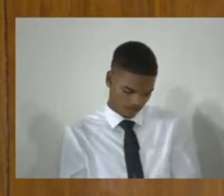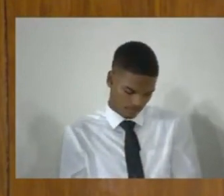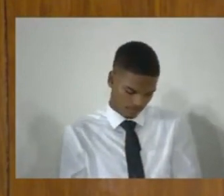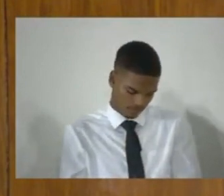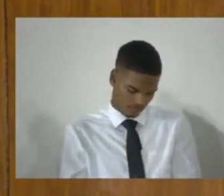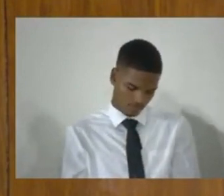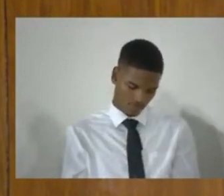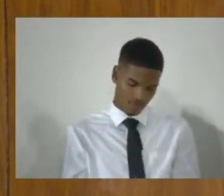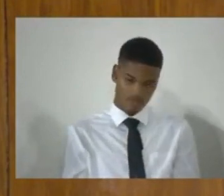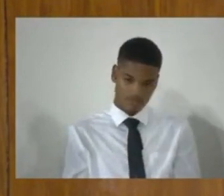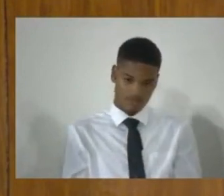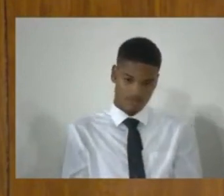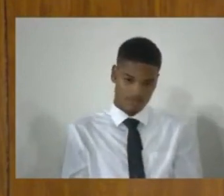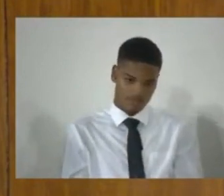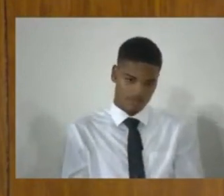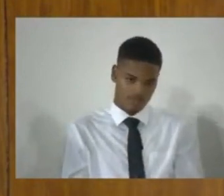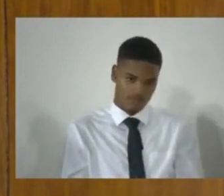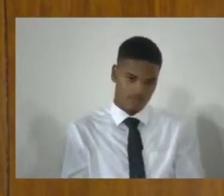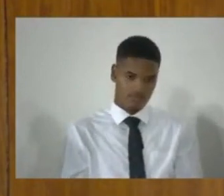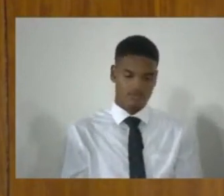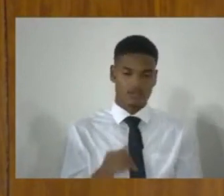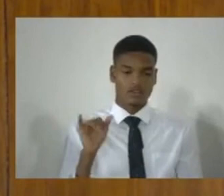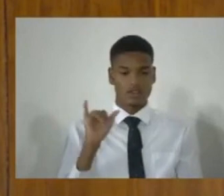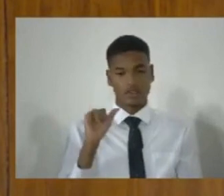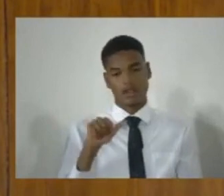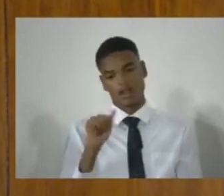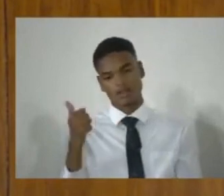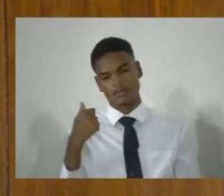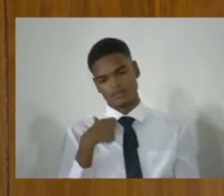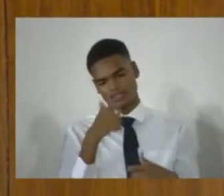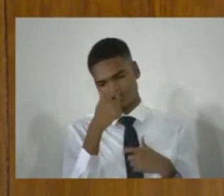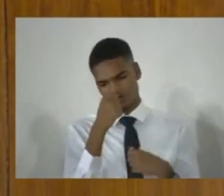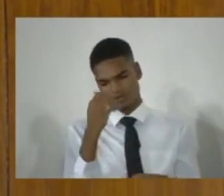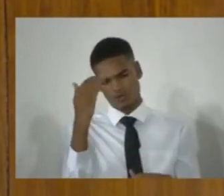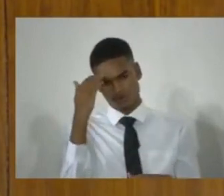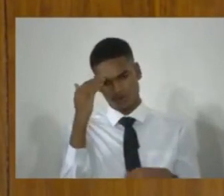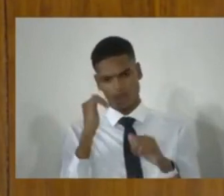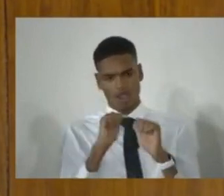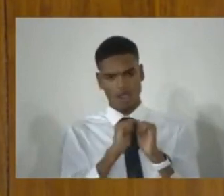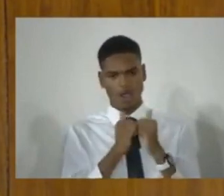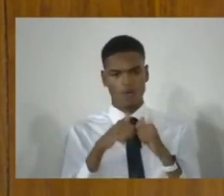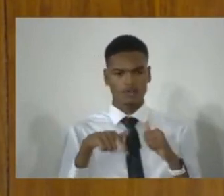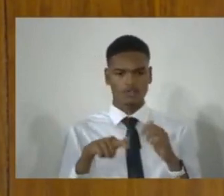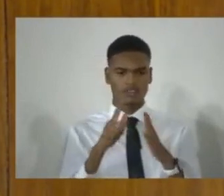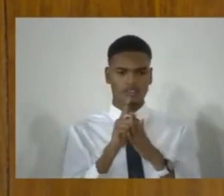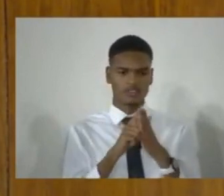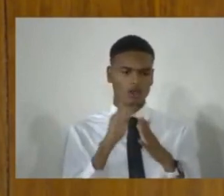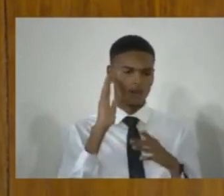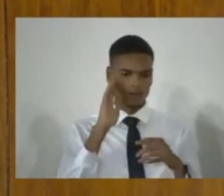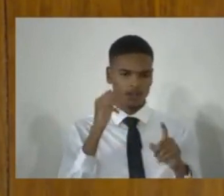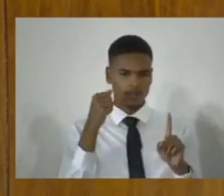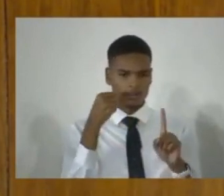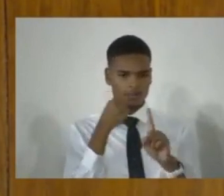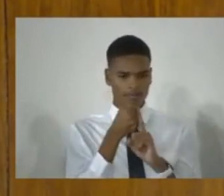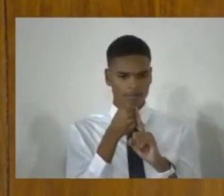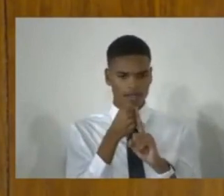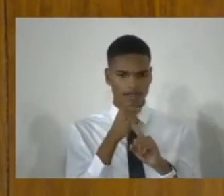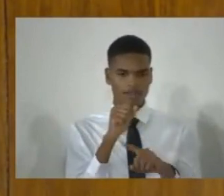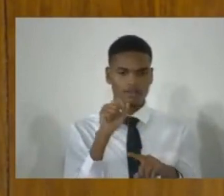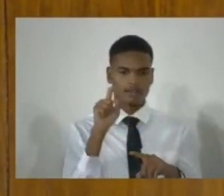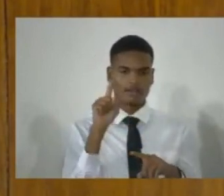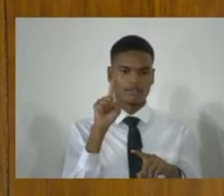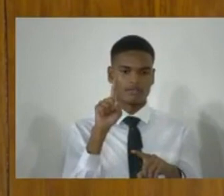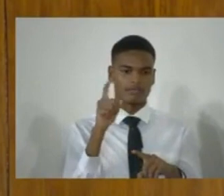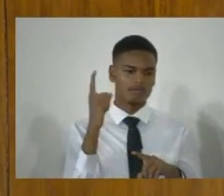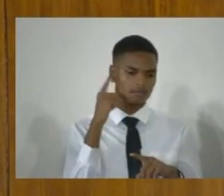Then, another thing I'm interested in knowing, Minister, is how this legislation will impact pepper spray and